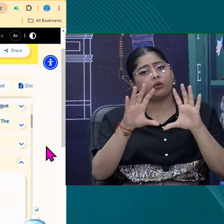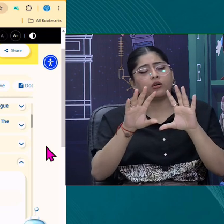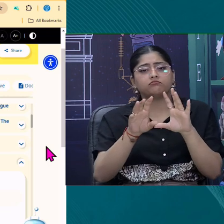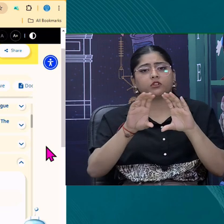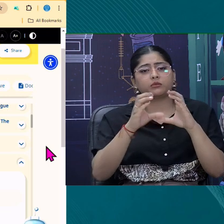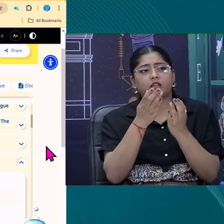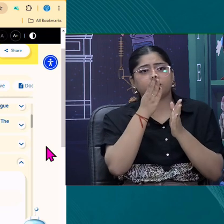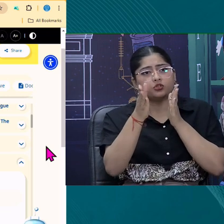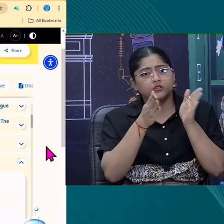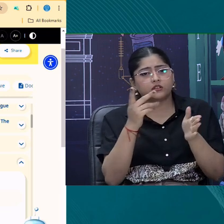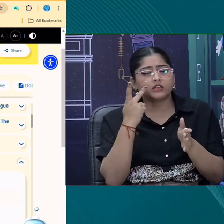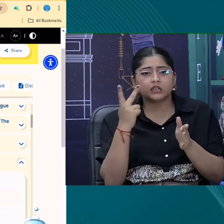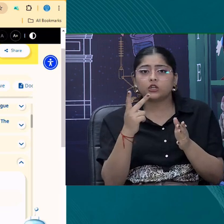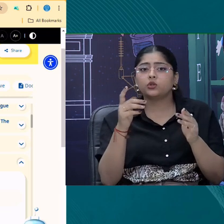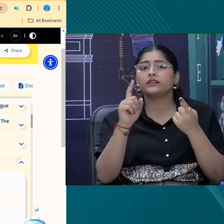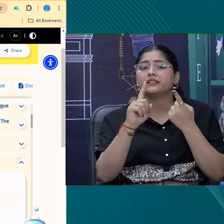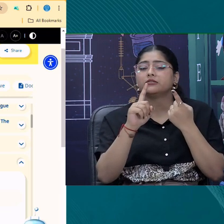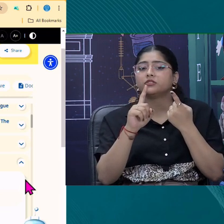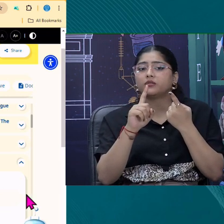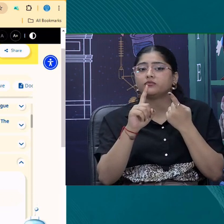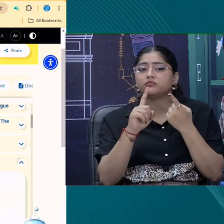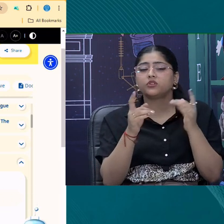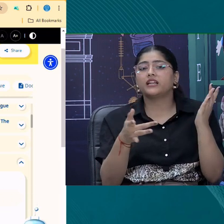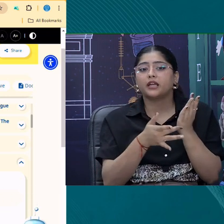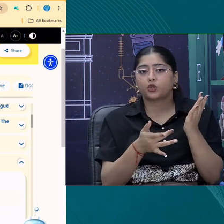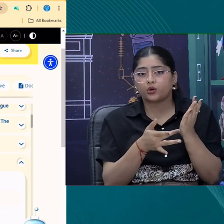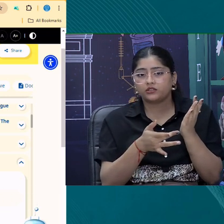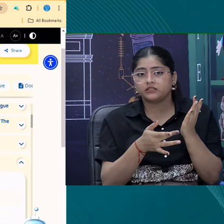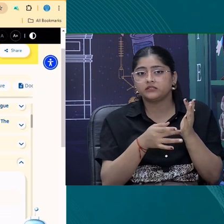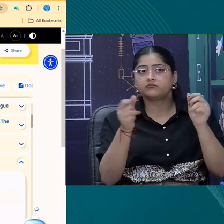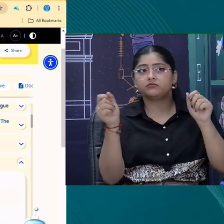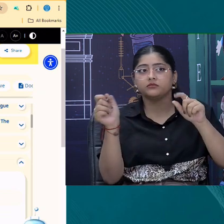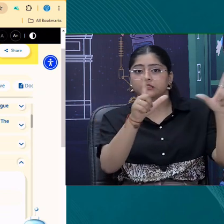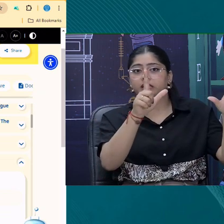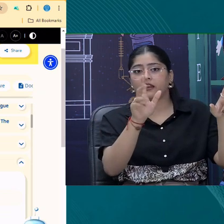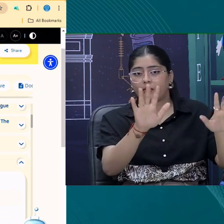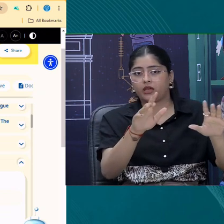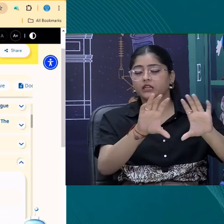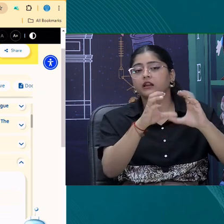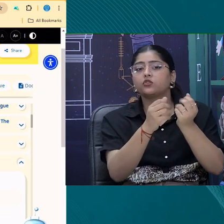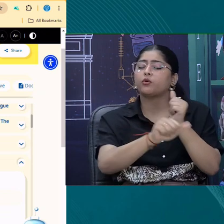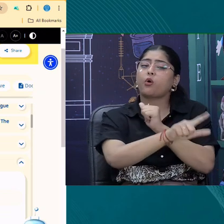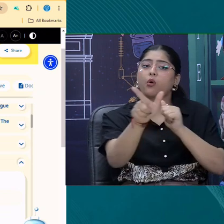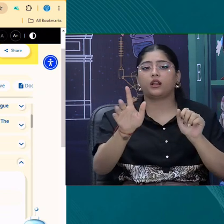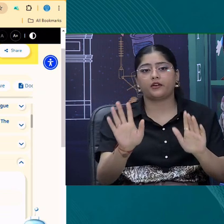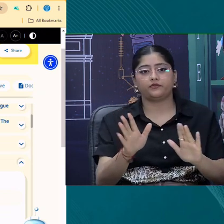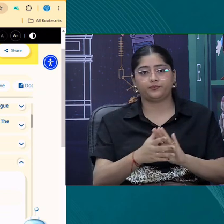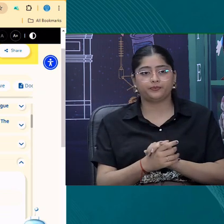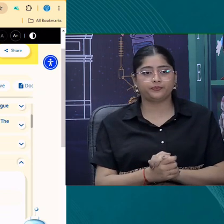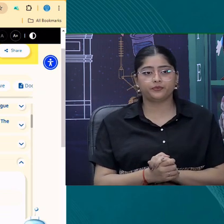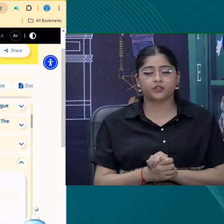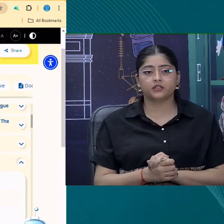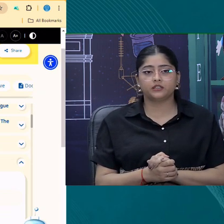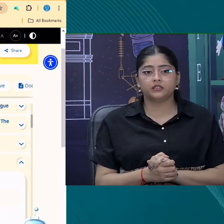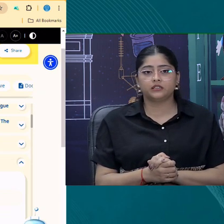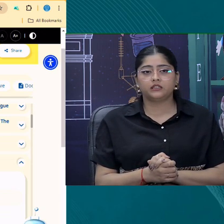inculcate Deeksha portal. Here, we can see that they have provided e-textbook, e-textbook which